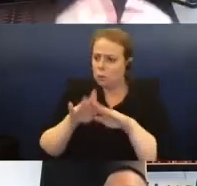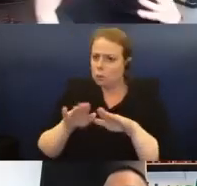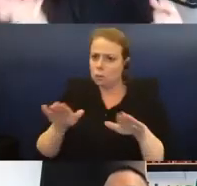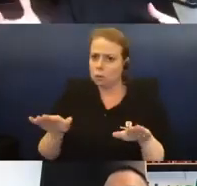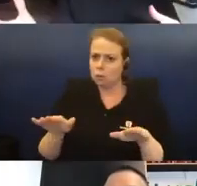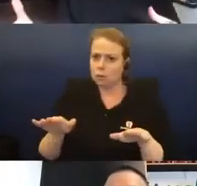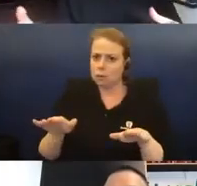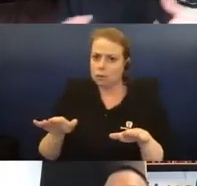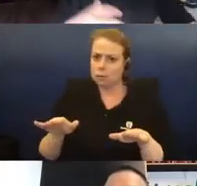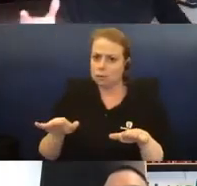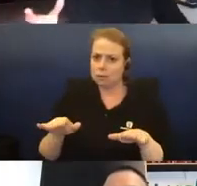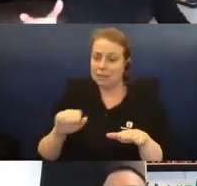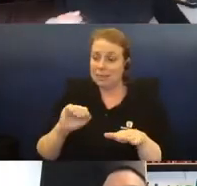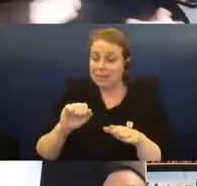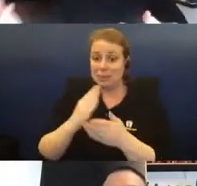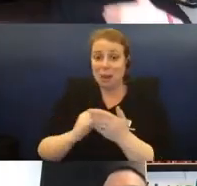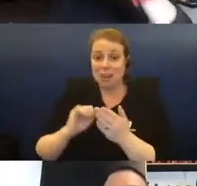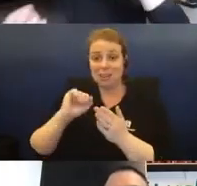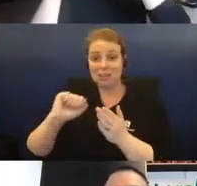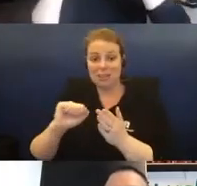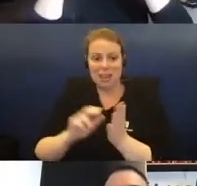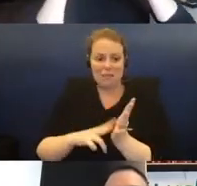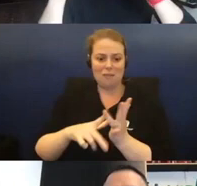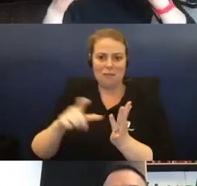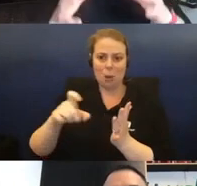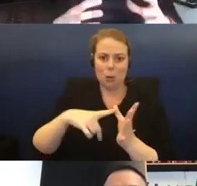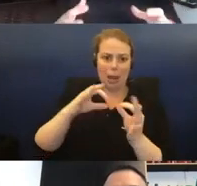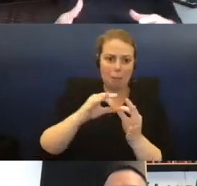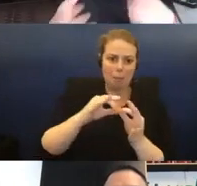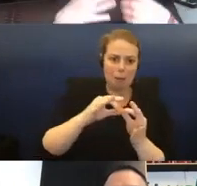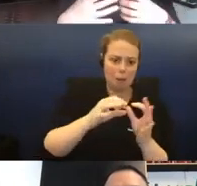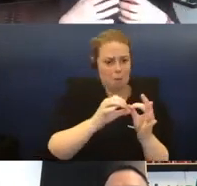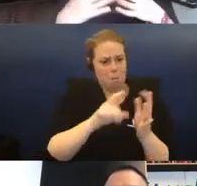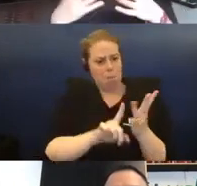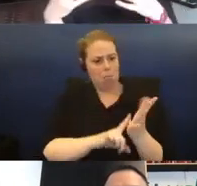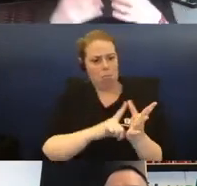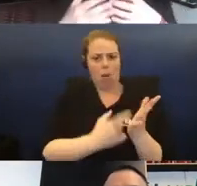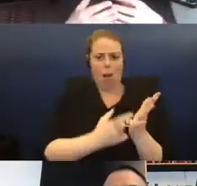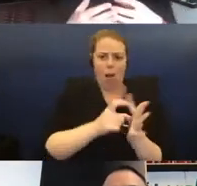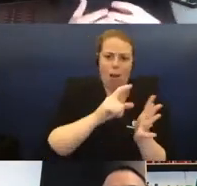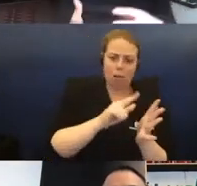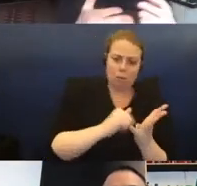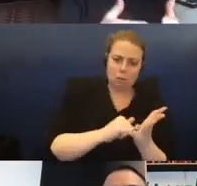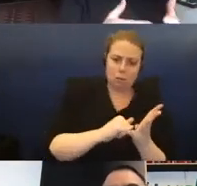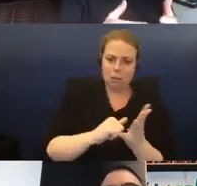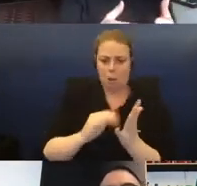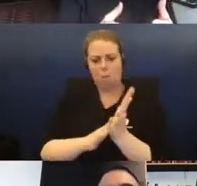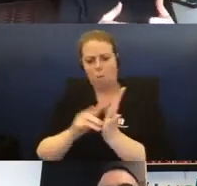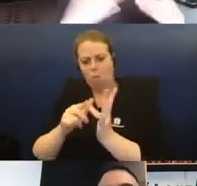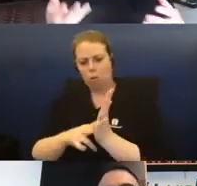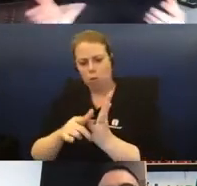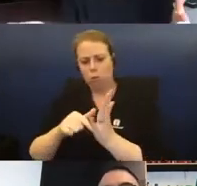it's part of the vocabulary, the bollards or the monuments, and, you know, that, like me, I'm not appreciating, then,